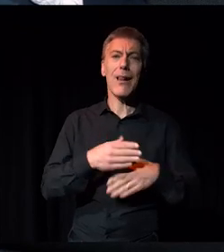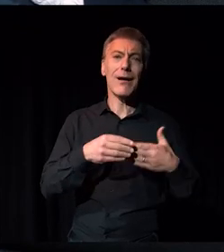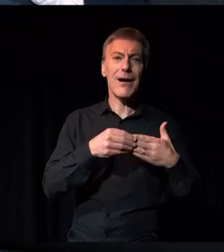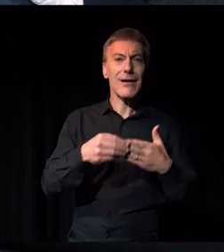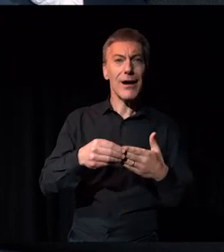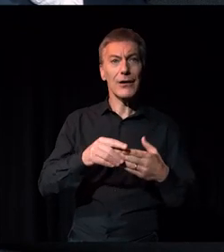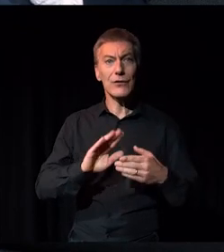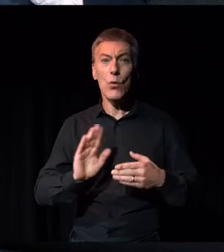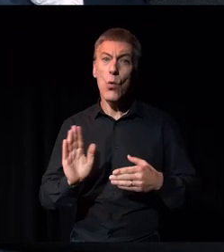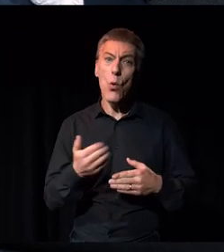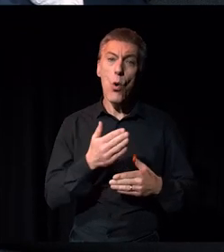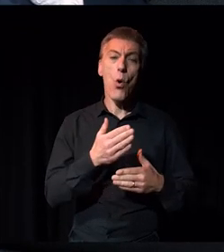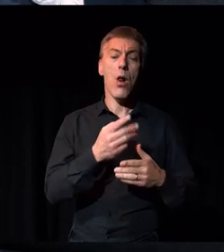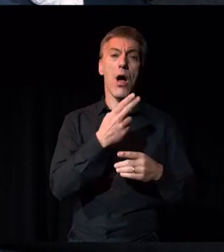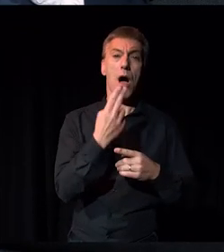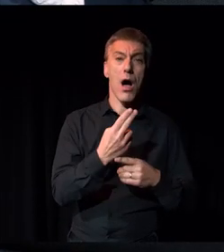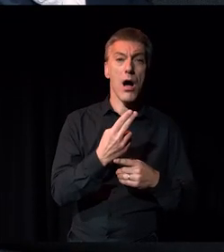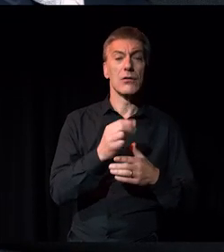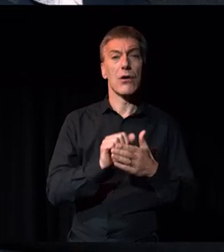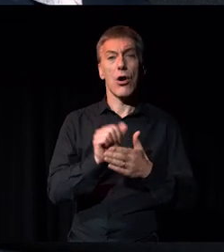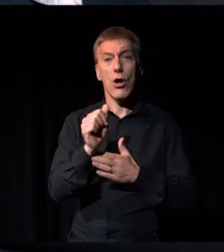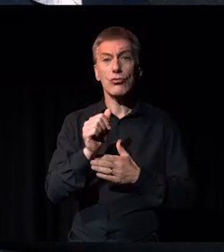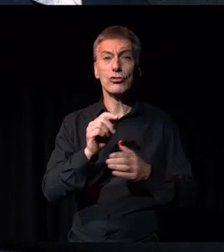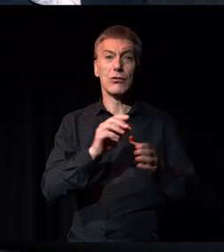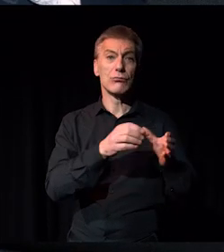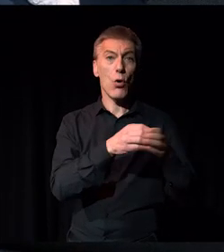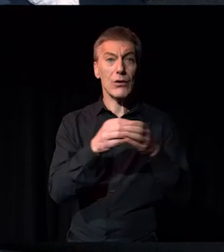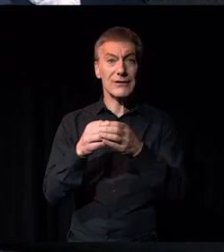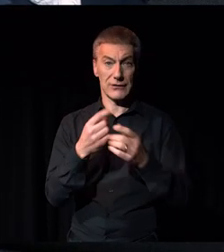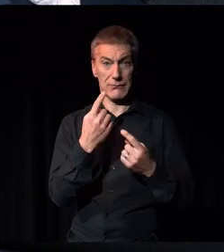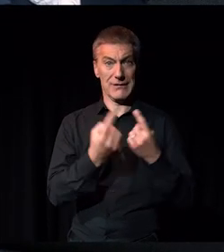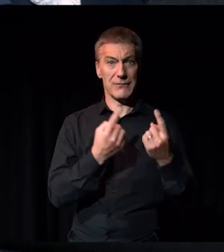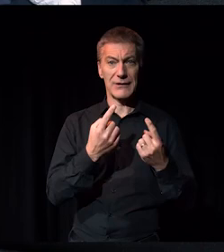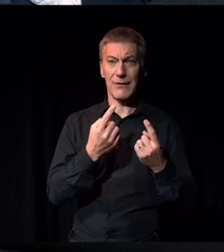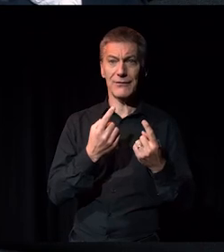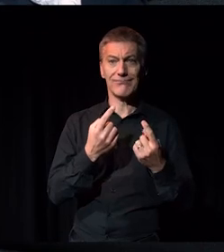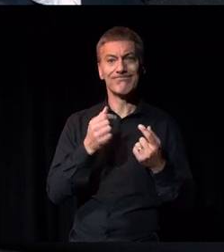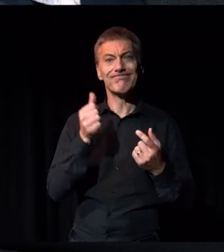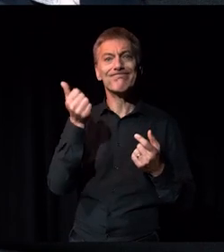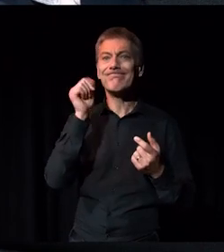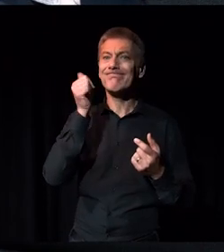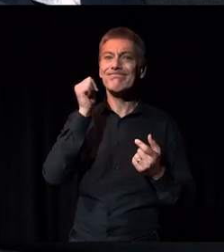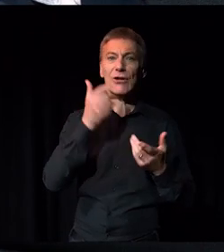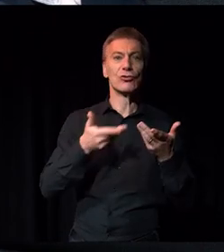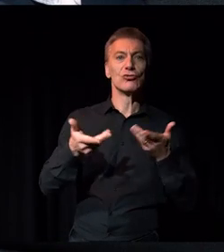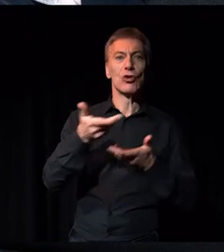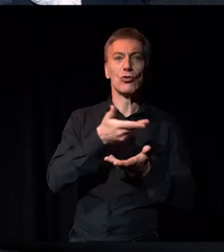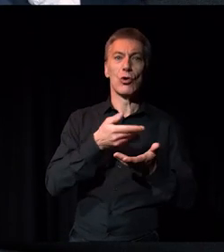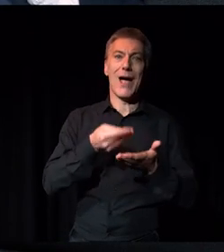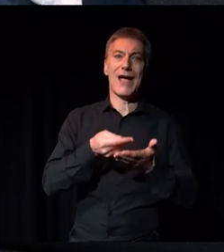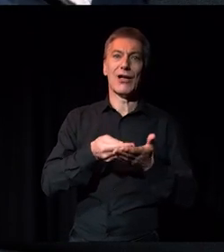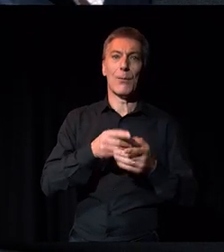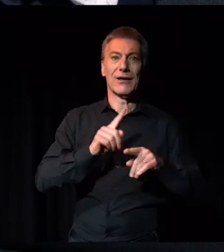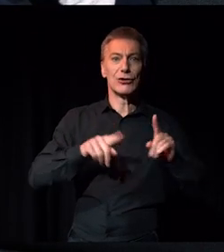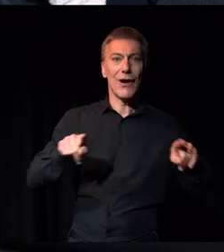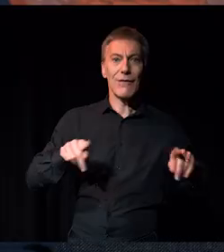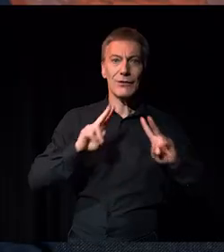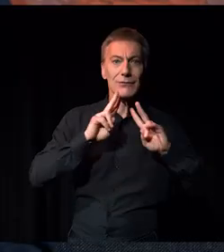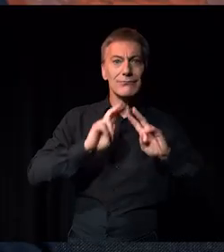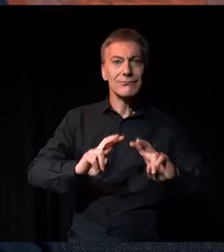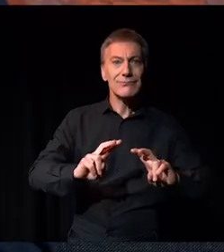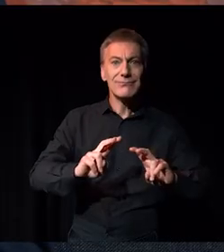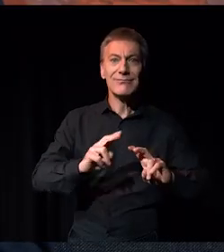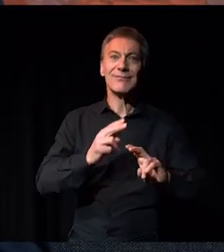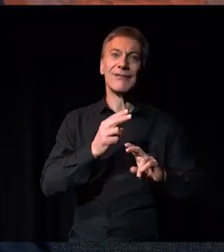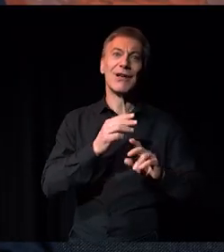arts and cultural organisations who are looking at the socioeconomic diversity of their organisation, the workforce,